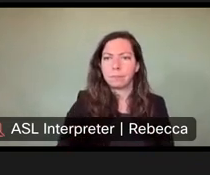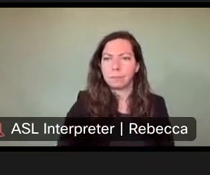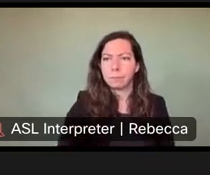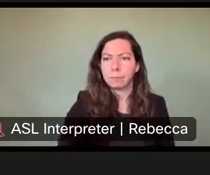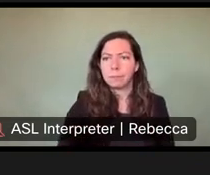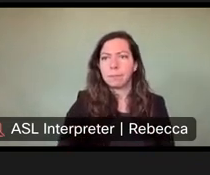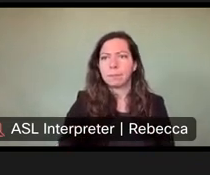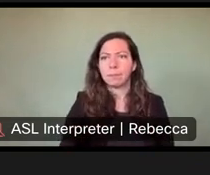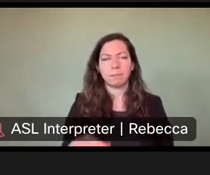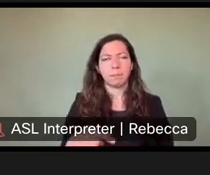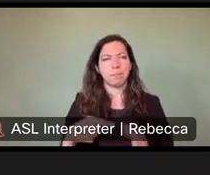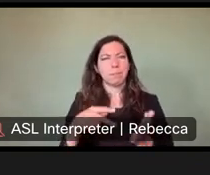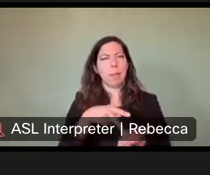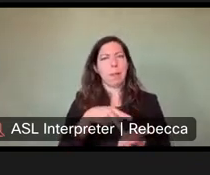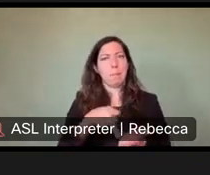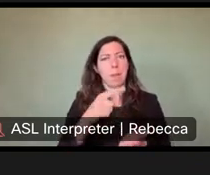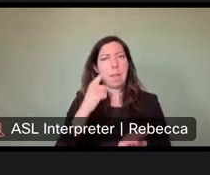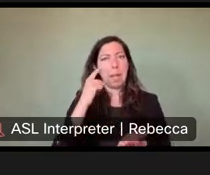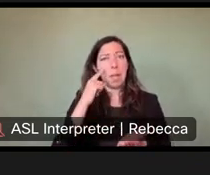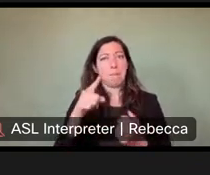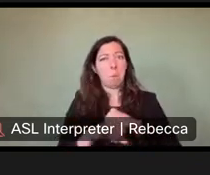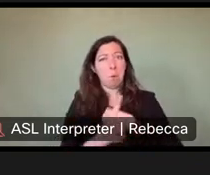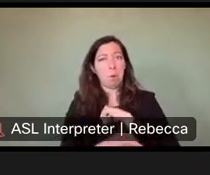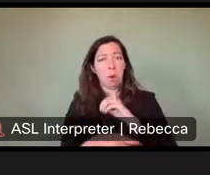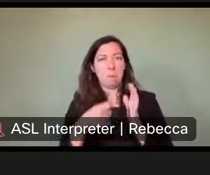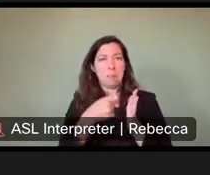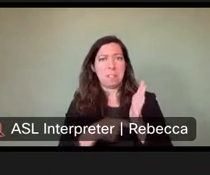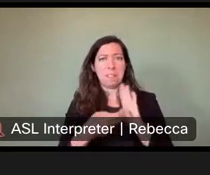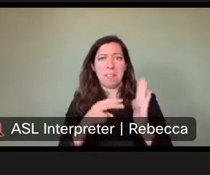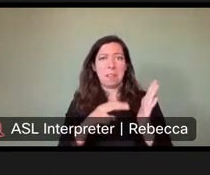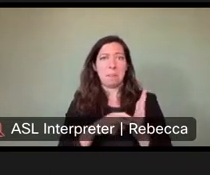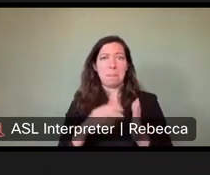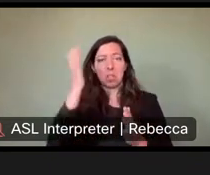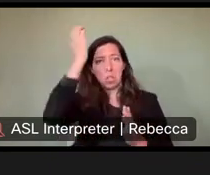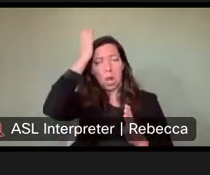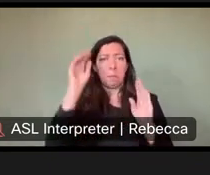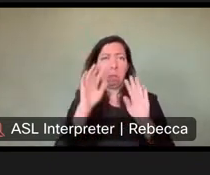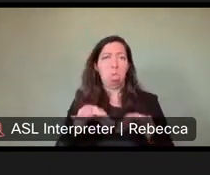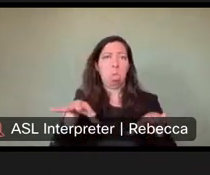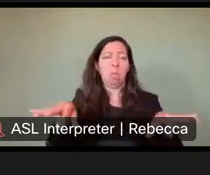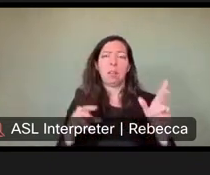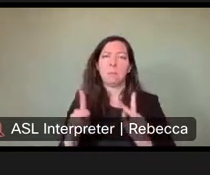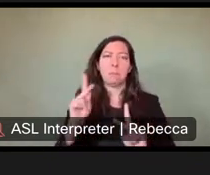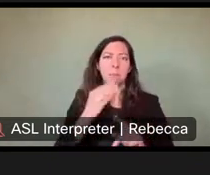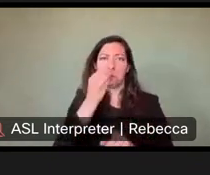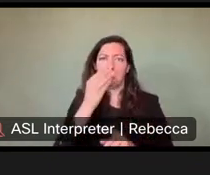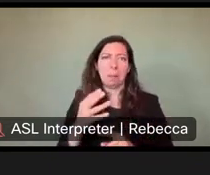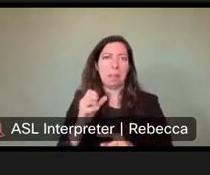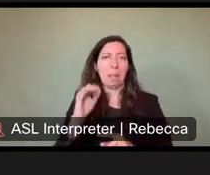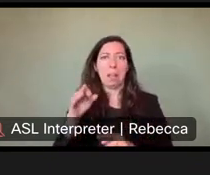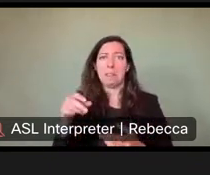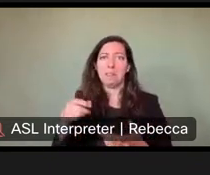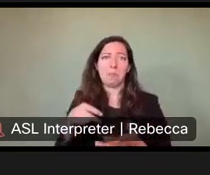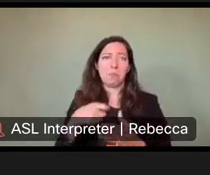for dumps fees is going to end up with crap everywhere. Um, count on it. Some people just don't care. If you charge $10, it won't get